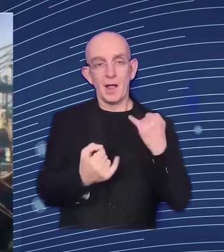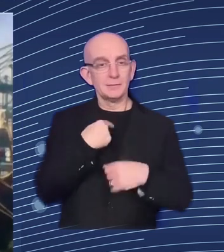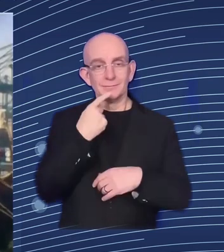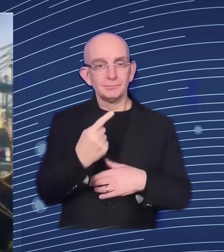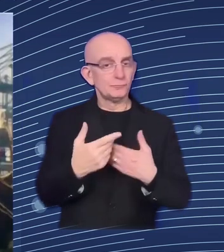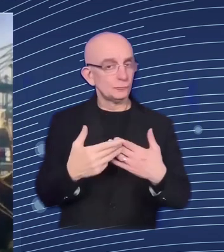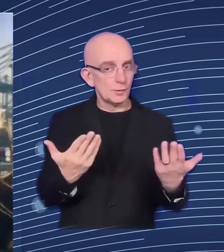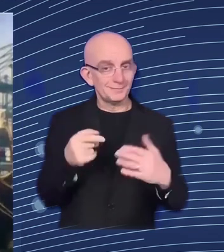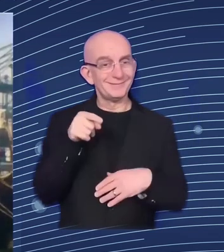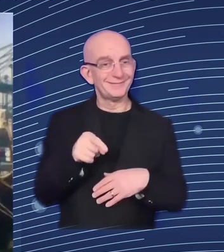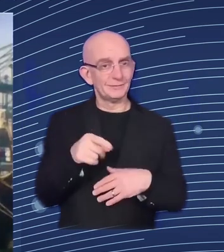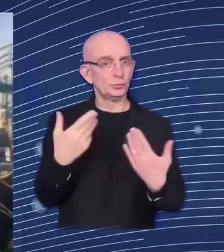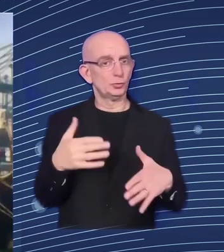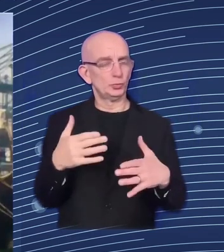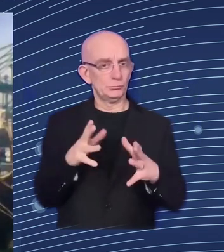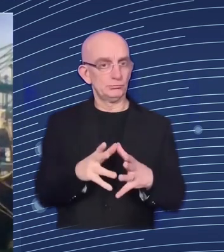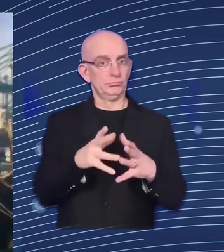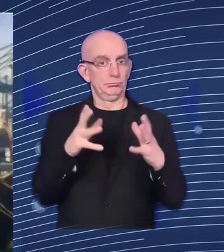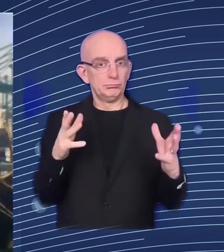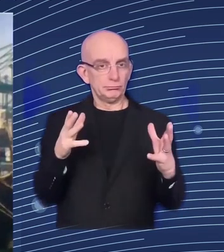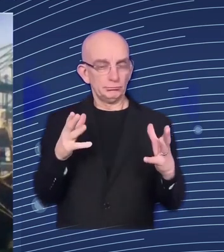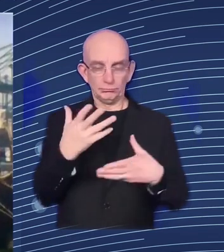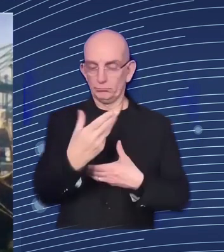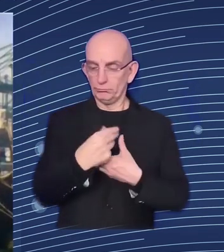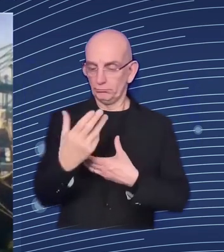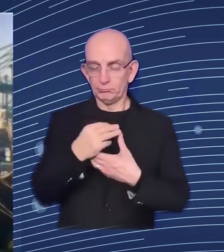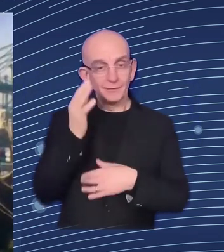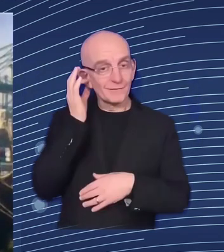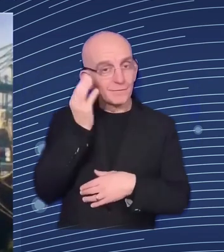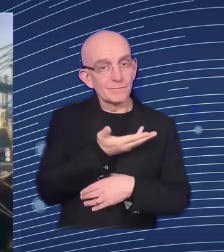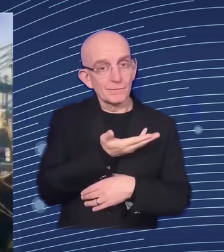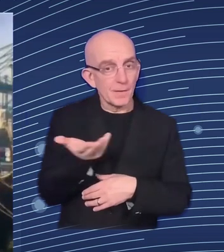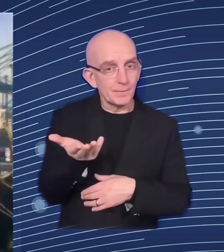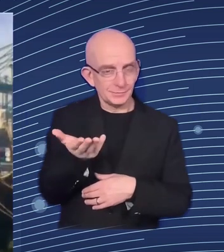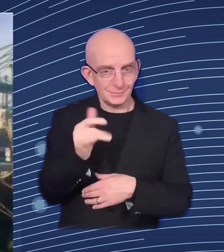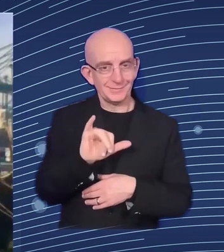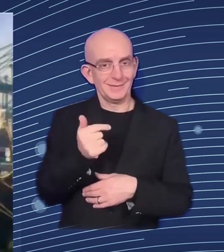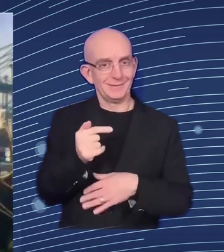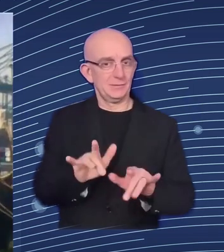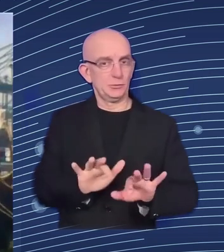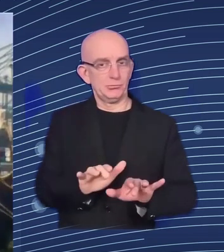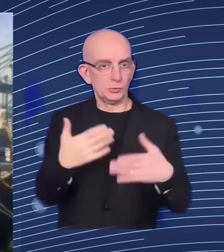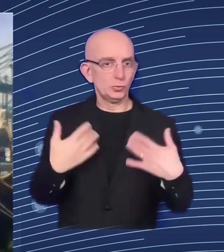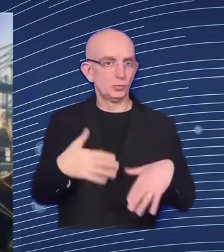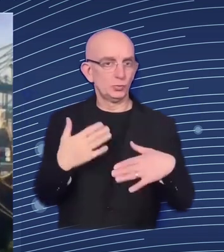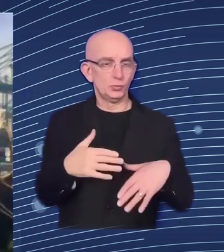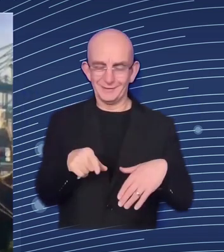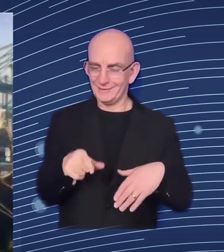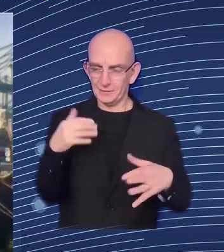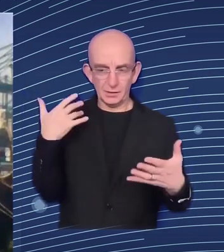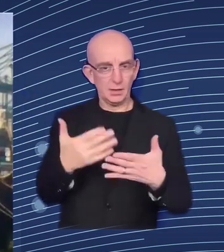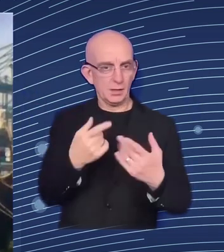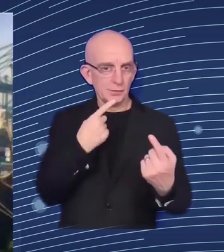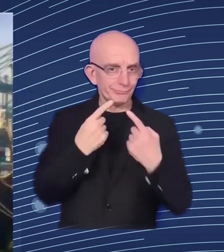were about seven percent of all it workforce was was um was women and now the latest